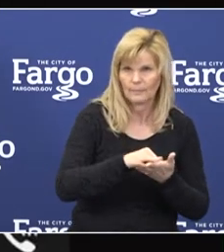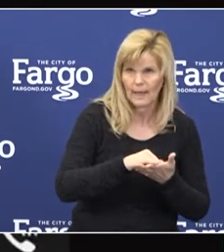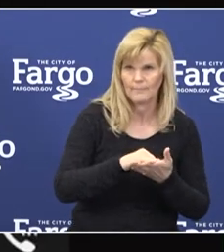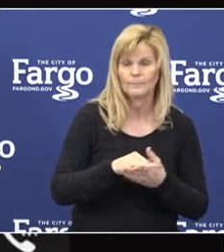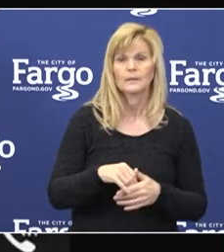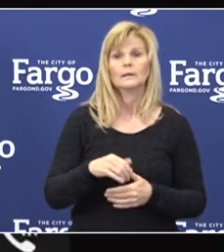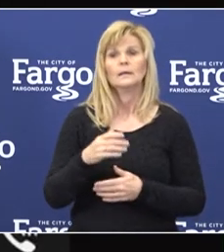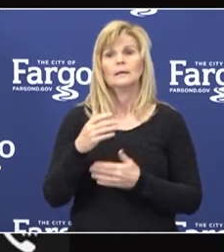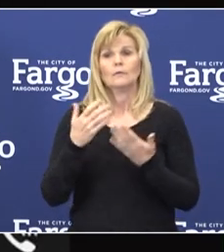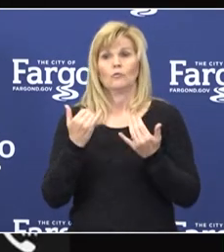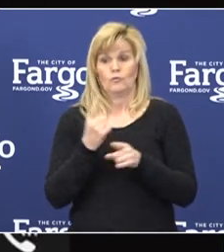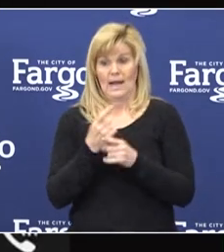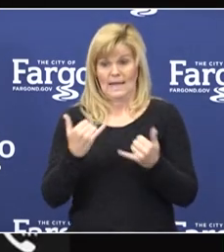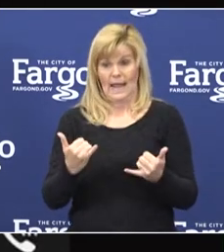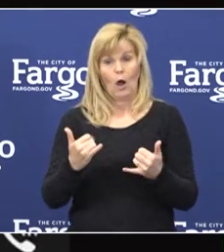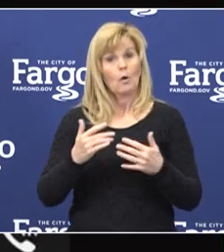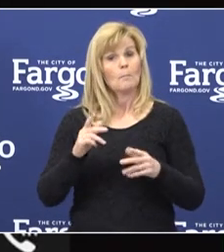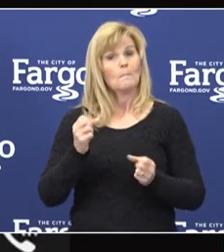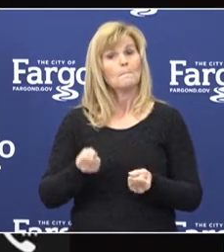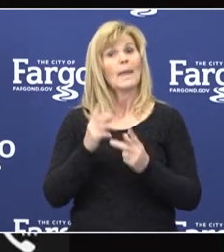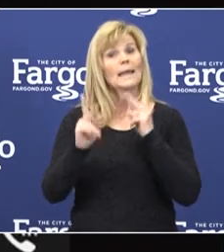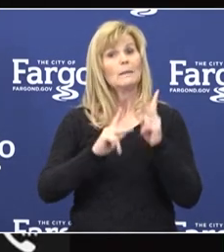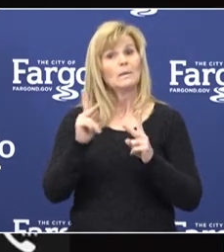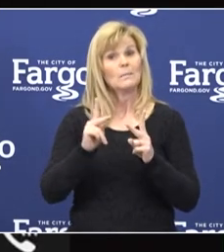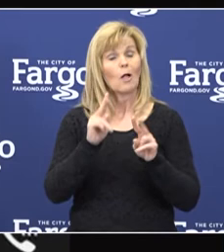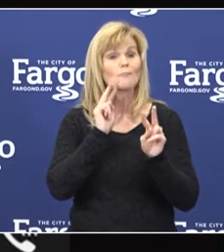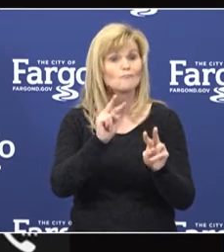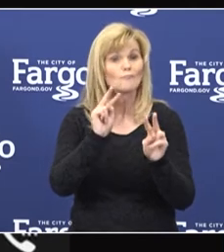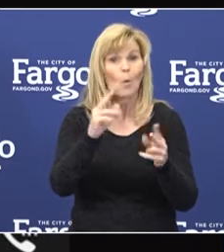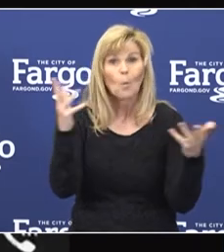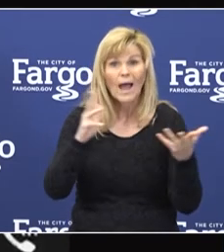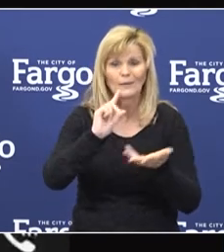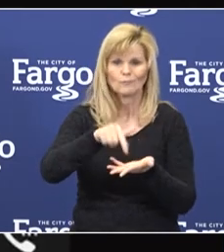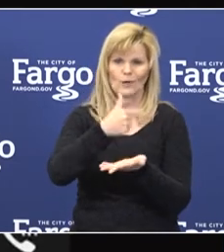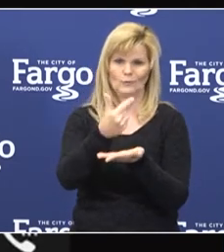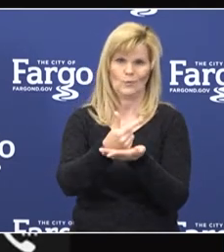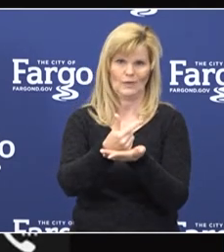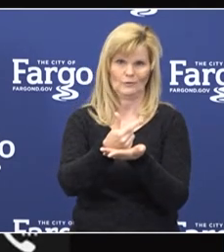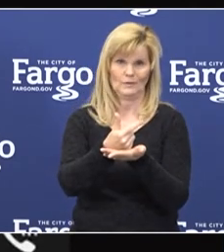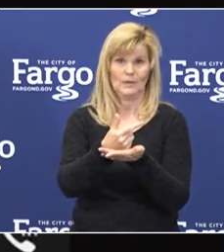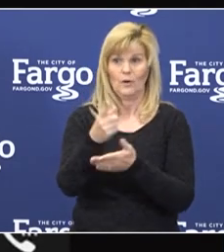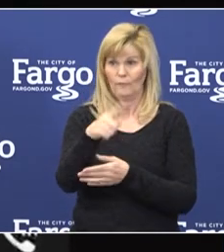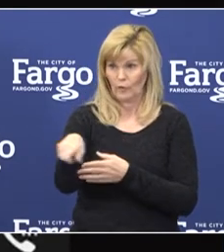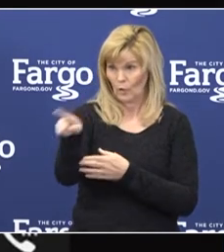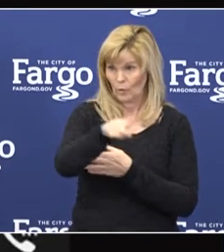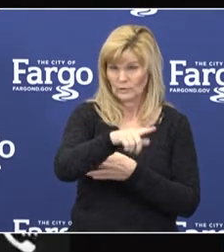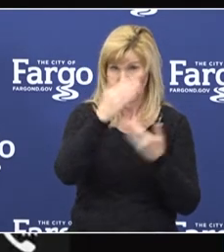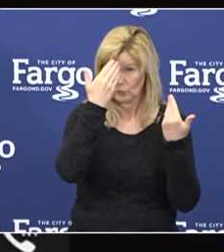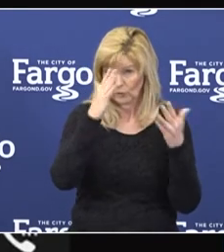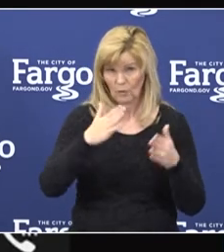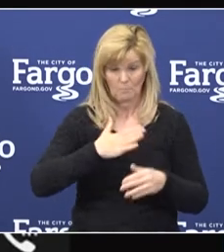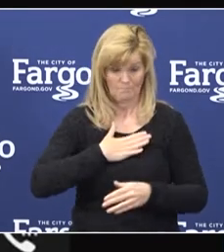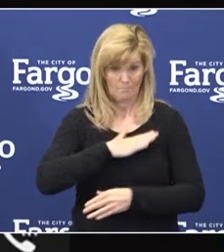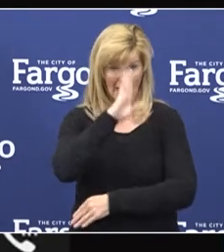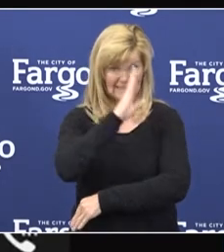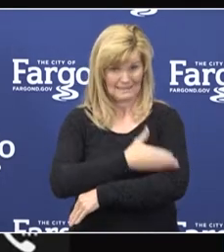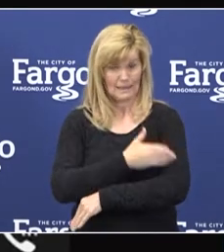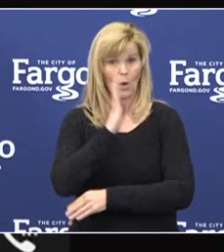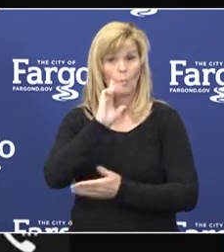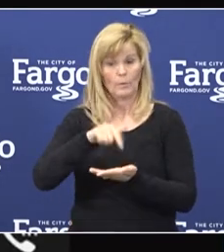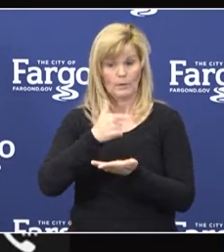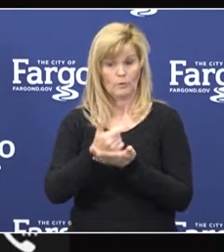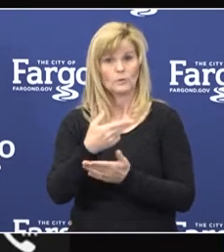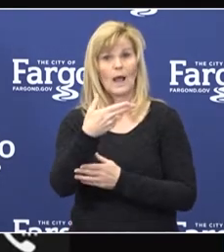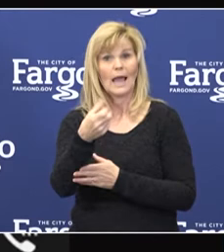many people's mind this time of year is the upcoming graduations. For those of you that don't know, I have a son who will be graduating